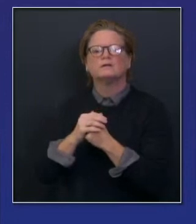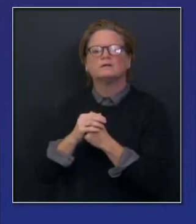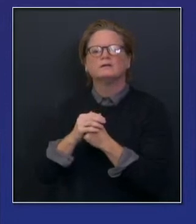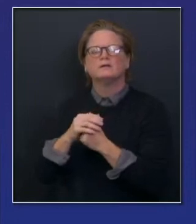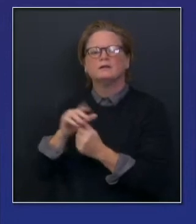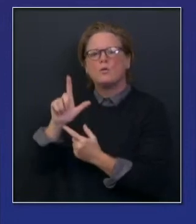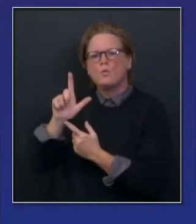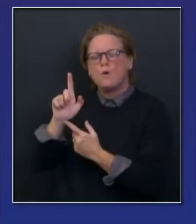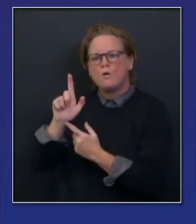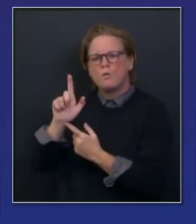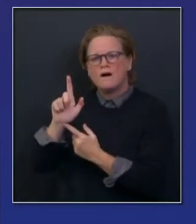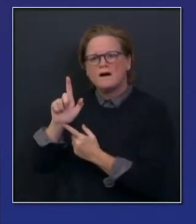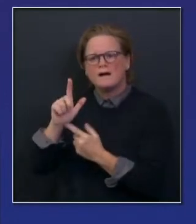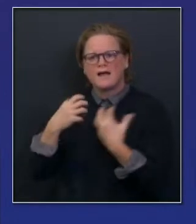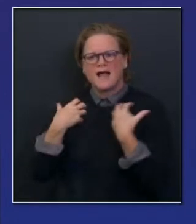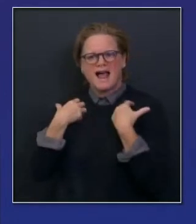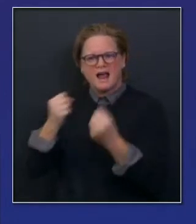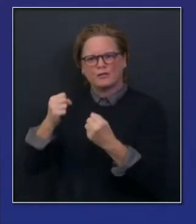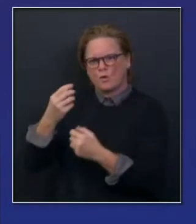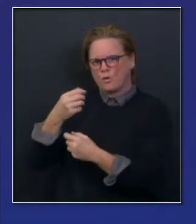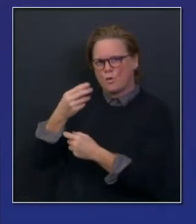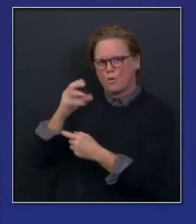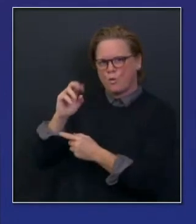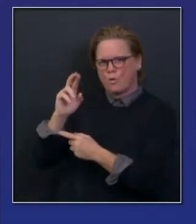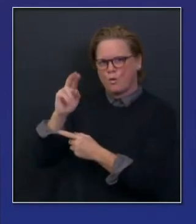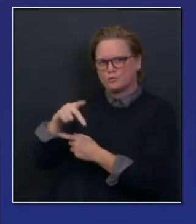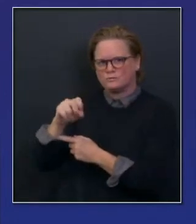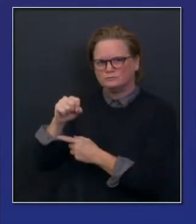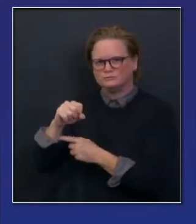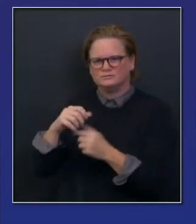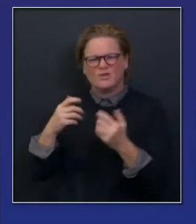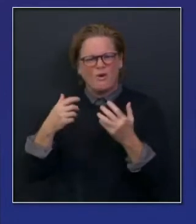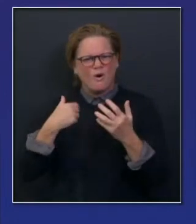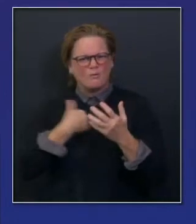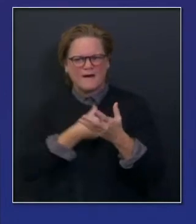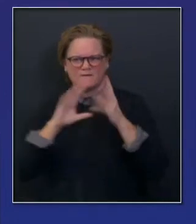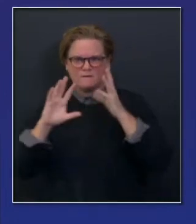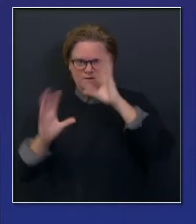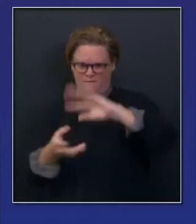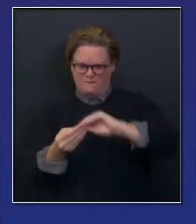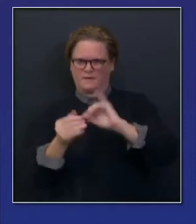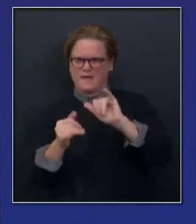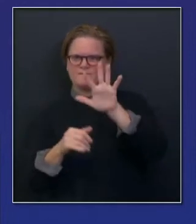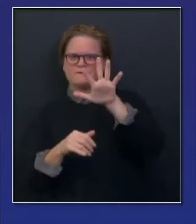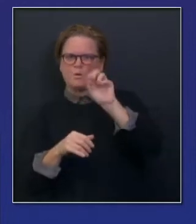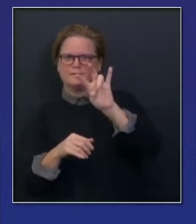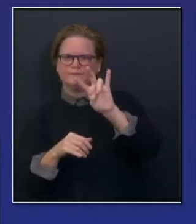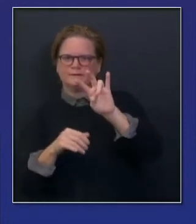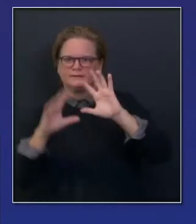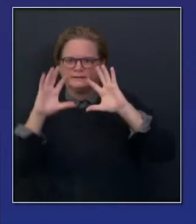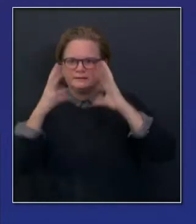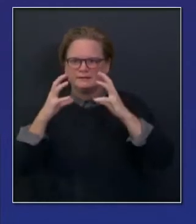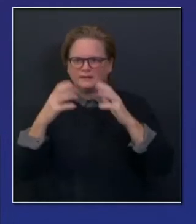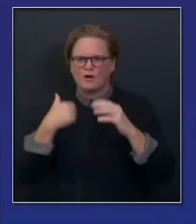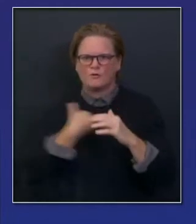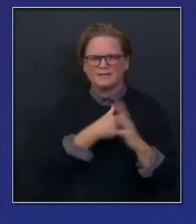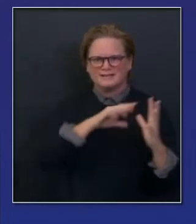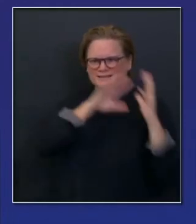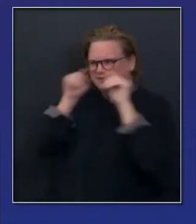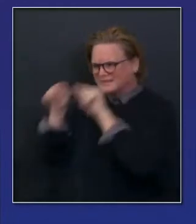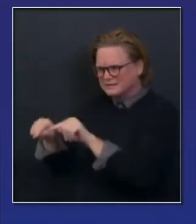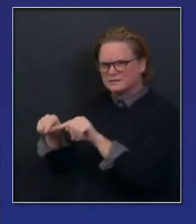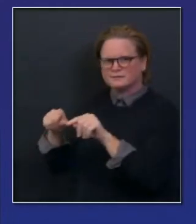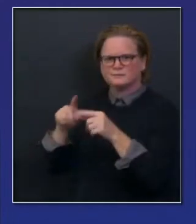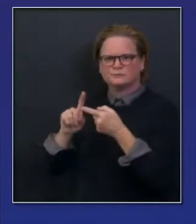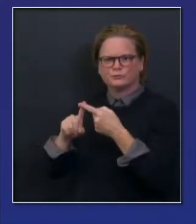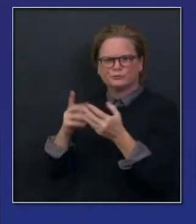And then our Health Corps team, we have another cohort of Health Corps members that are also